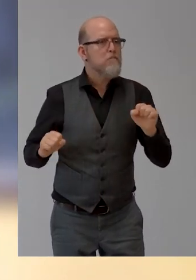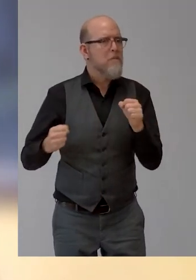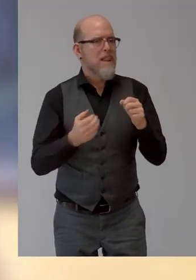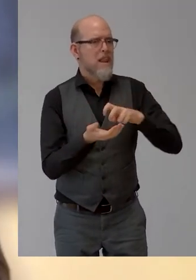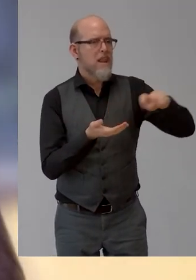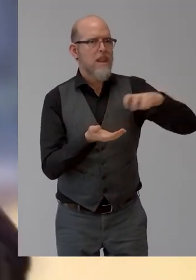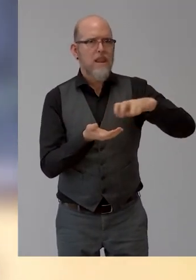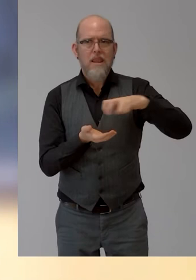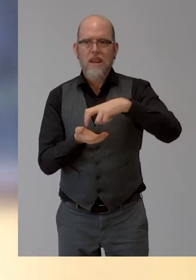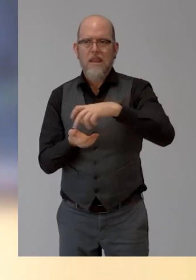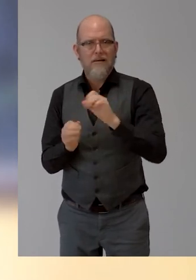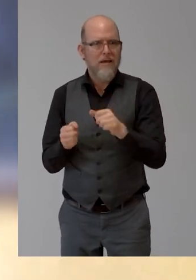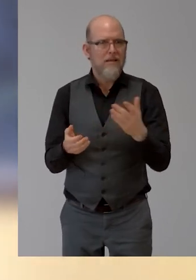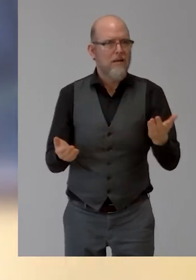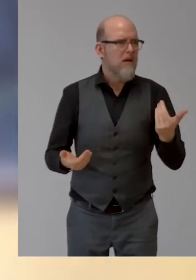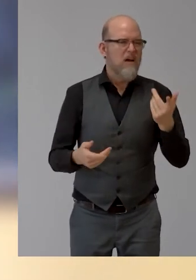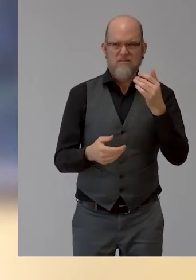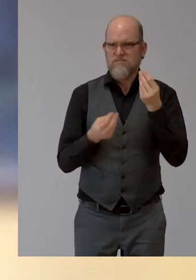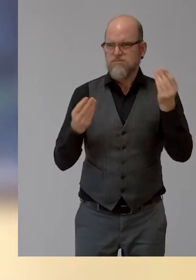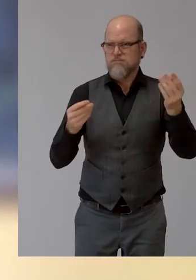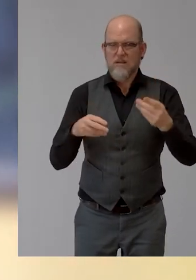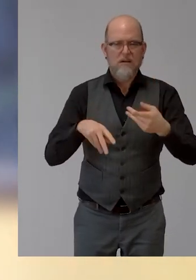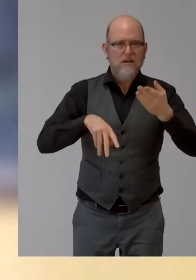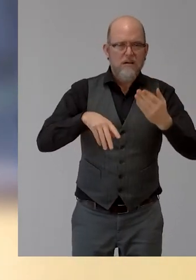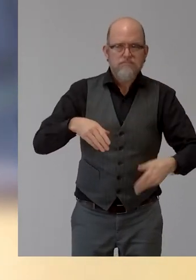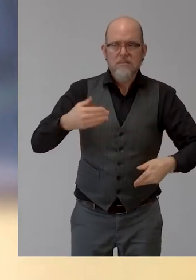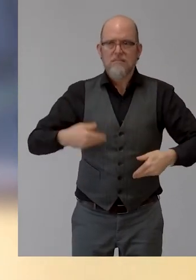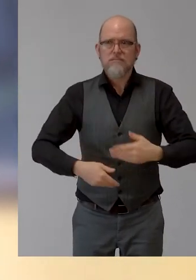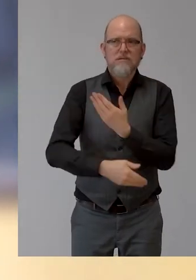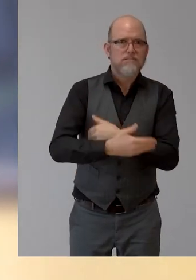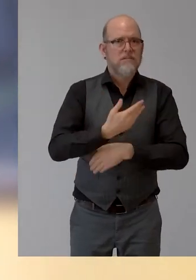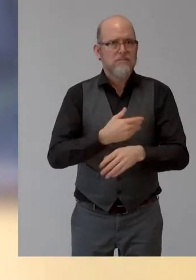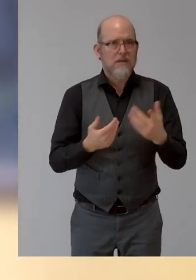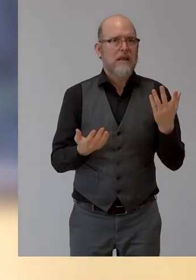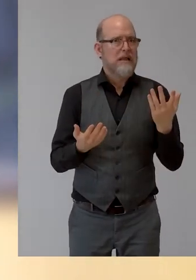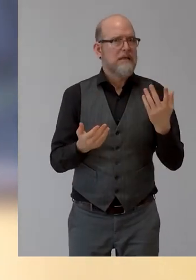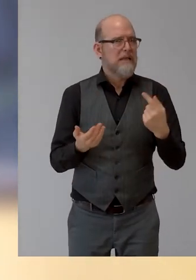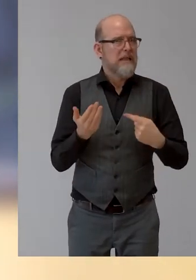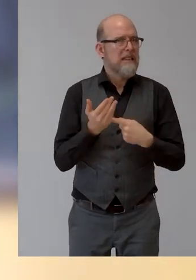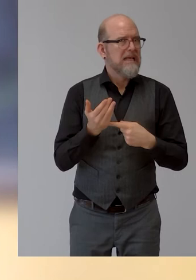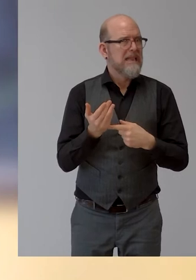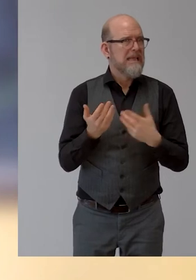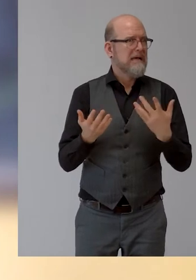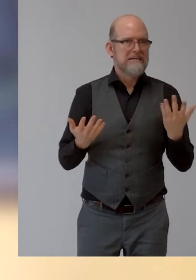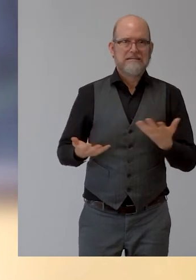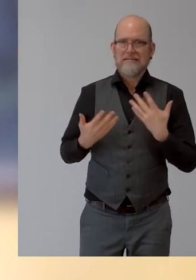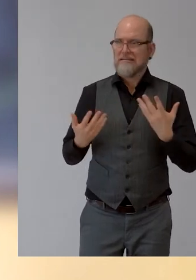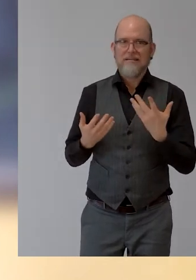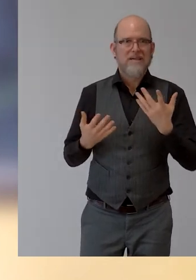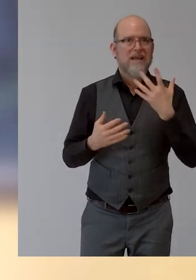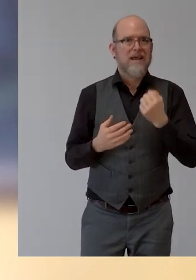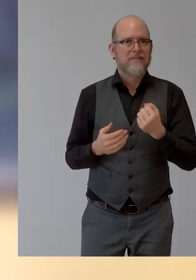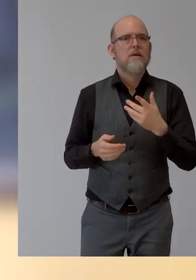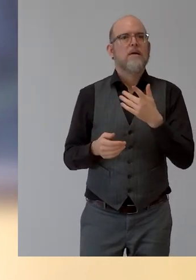across the war of areas. The technology that we use is very distinctive because it has been